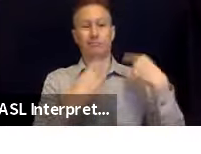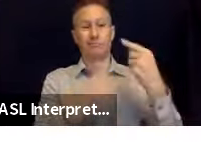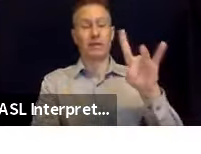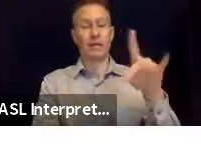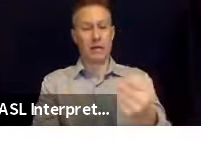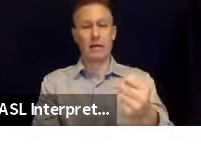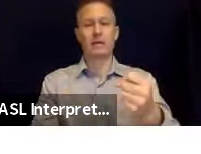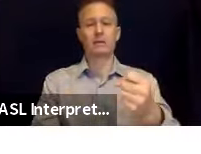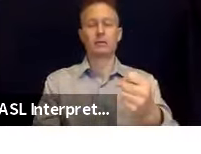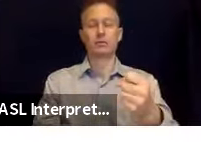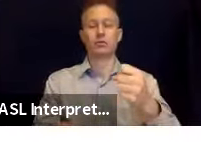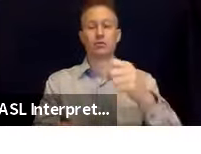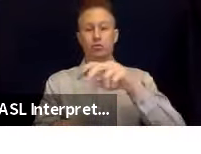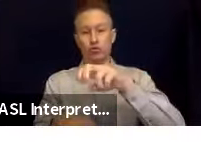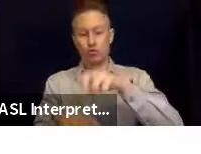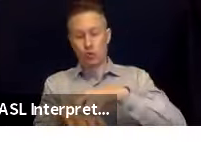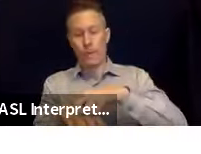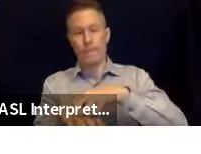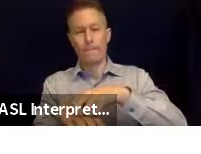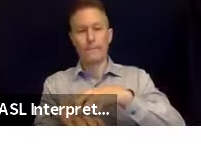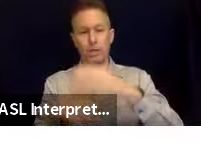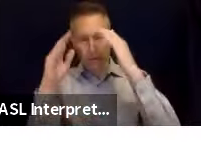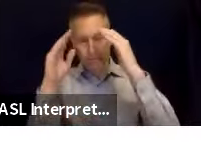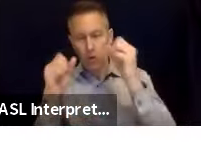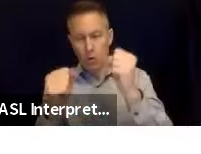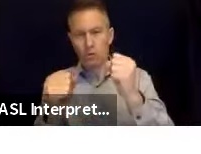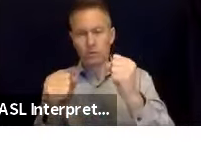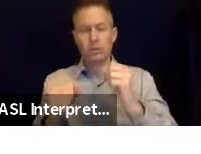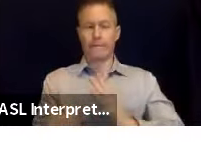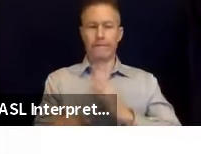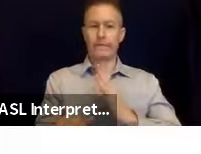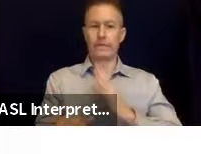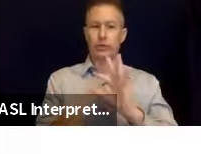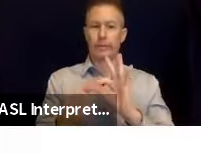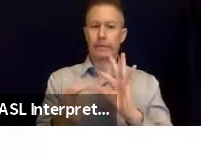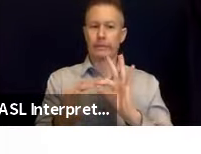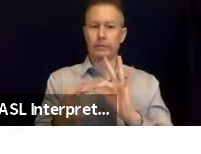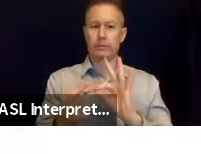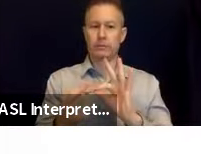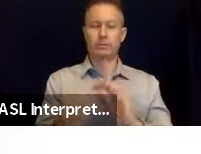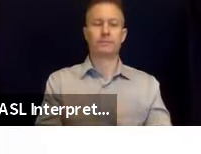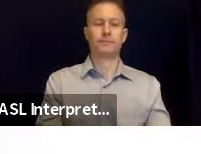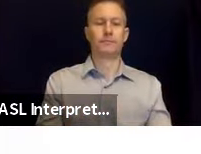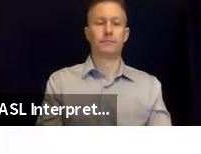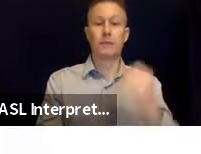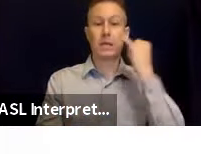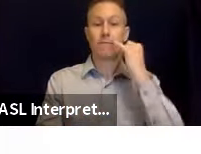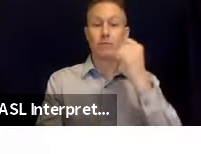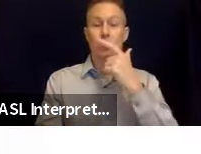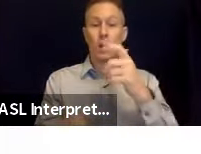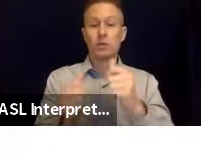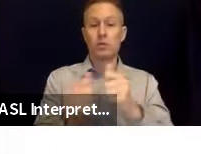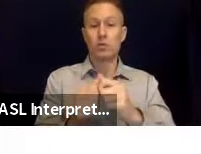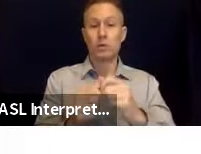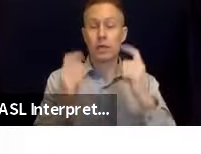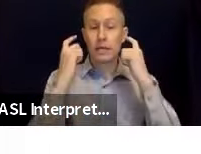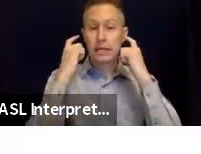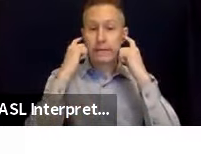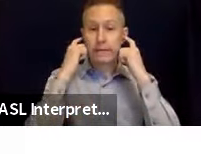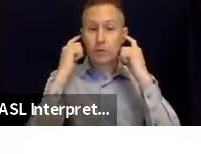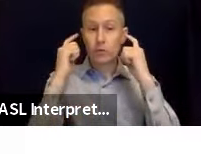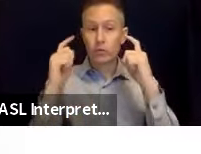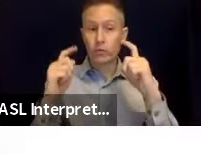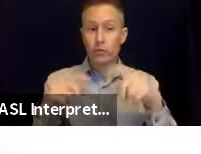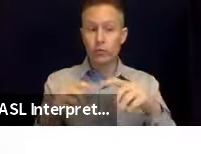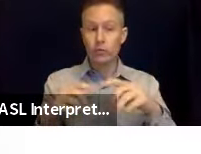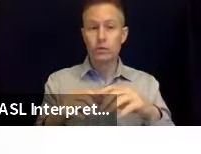people keep talking about it. All right. So we're coming up here. I'm going to, so if you happen to be watching with headphones on, please disconnect them. So when you